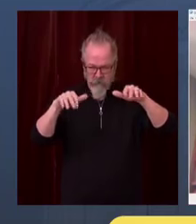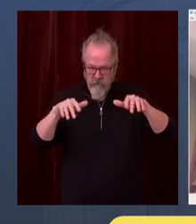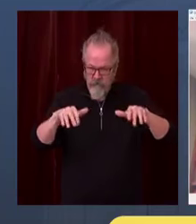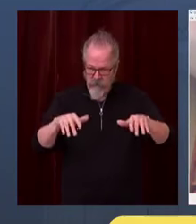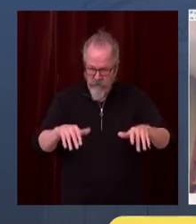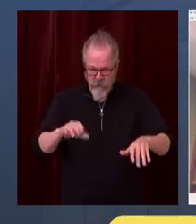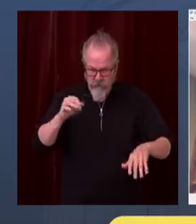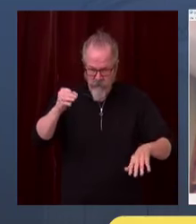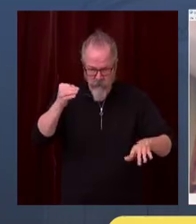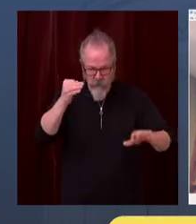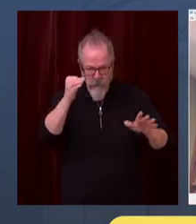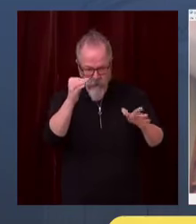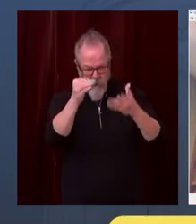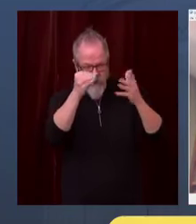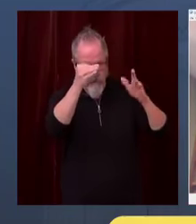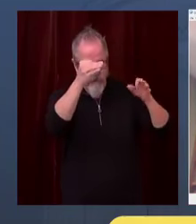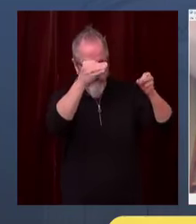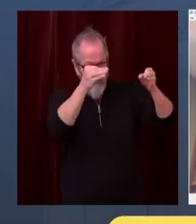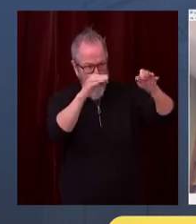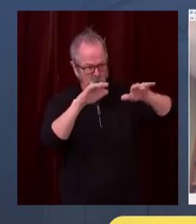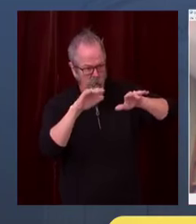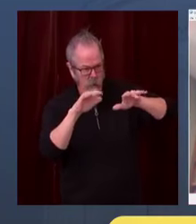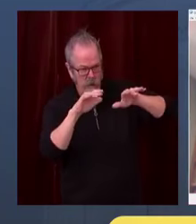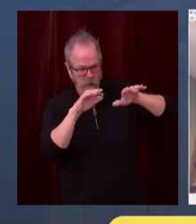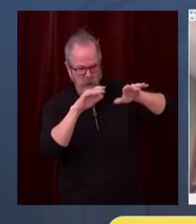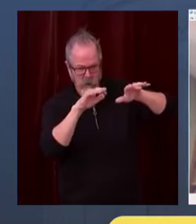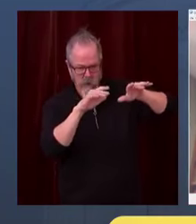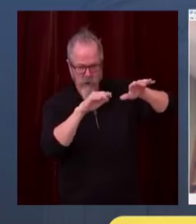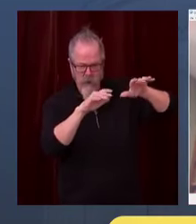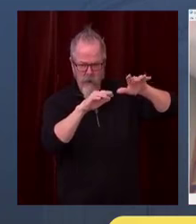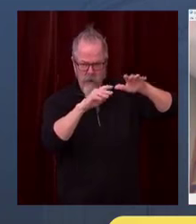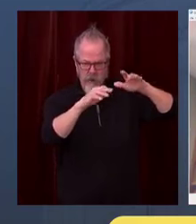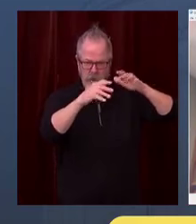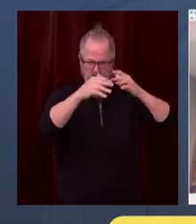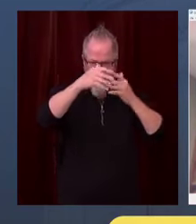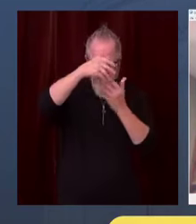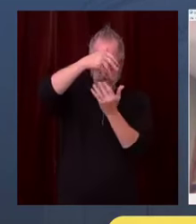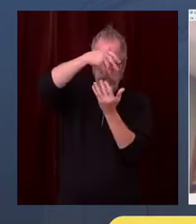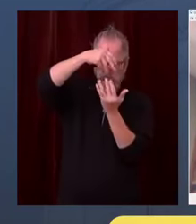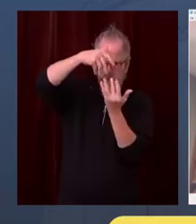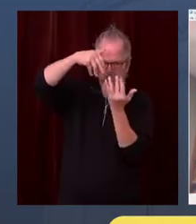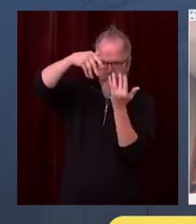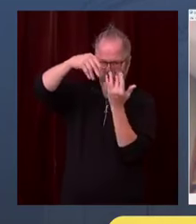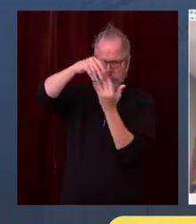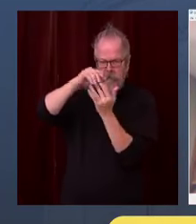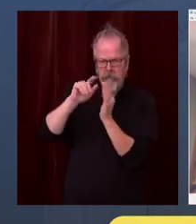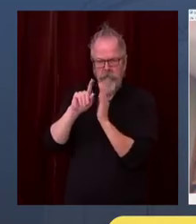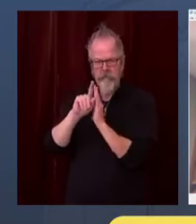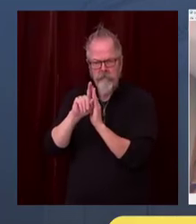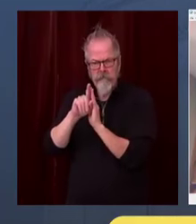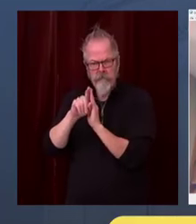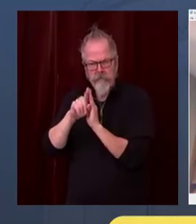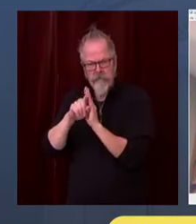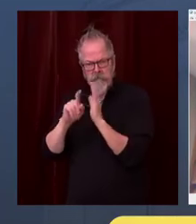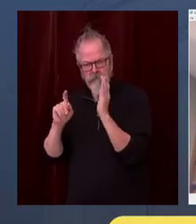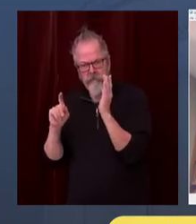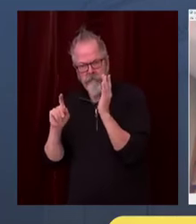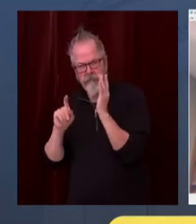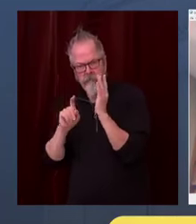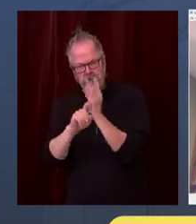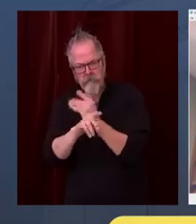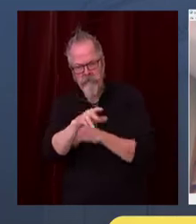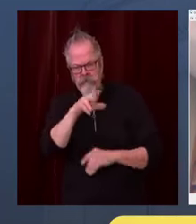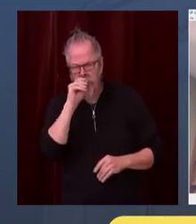worn and where ventilation is not good. The CDC recently acknowledged growing evidence that droplets and